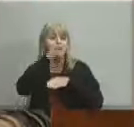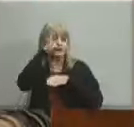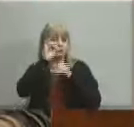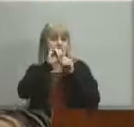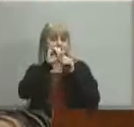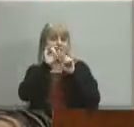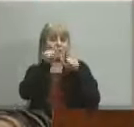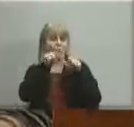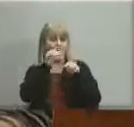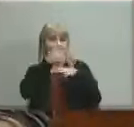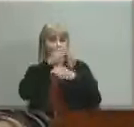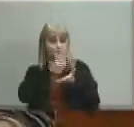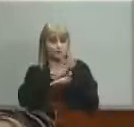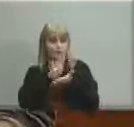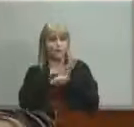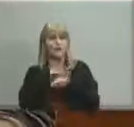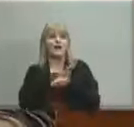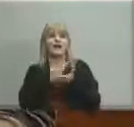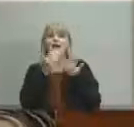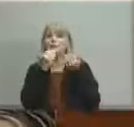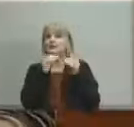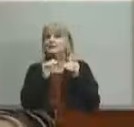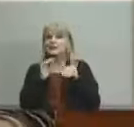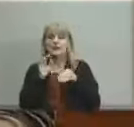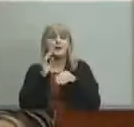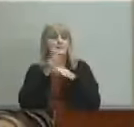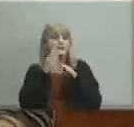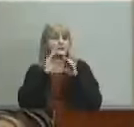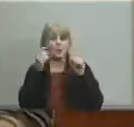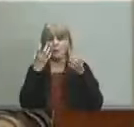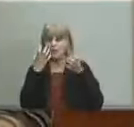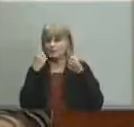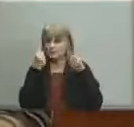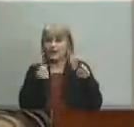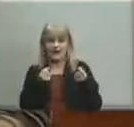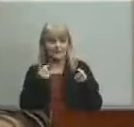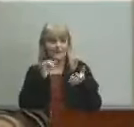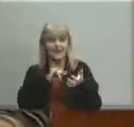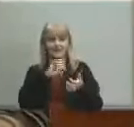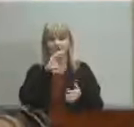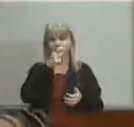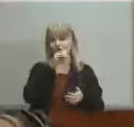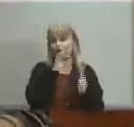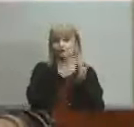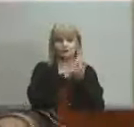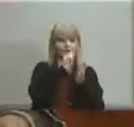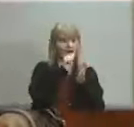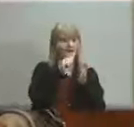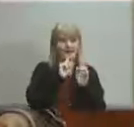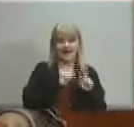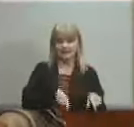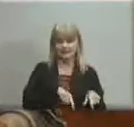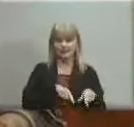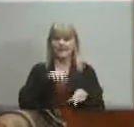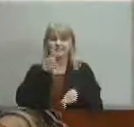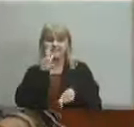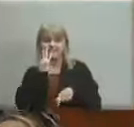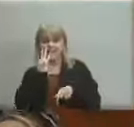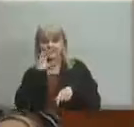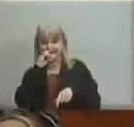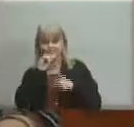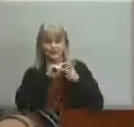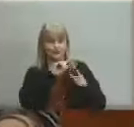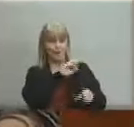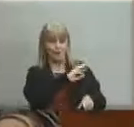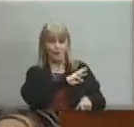time on buses that no one wants to drive charter schools are not the answer but neither are 65 kids on a bus from the west end to a